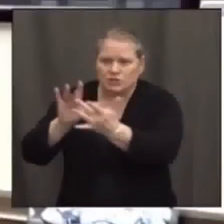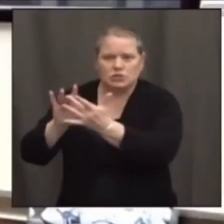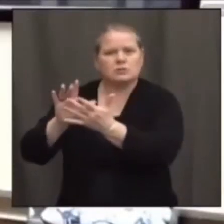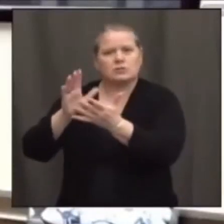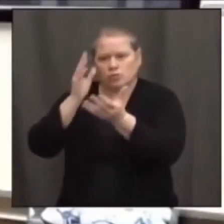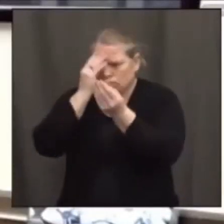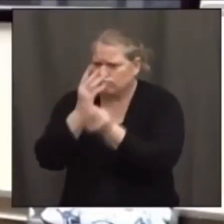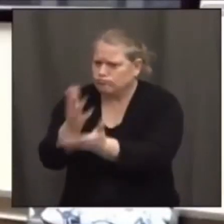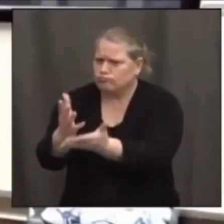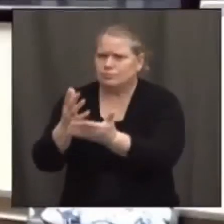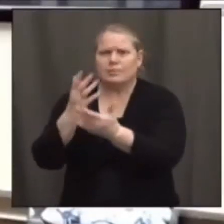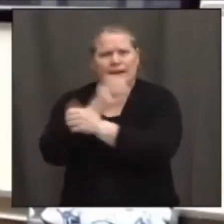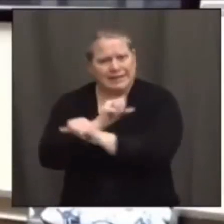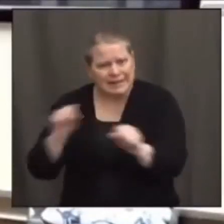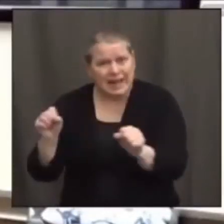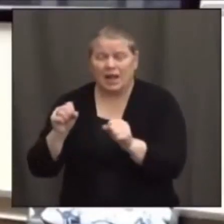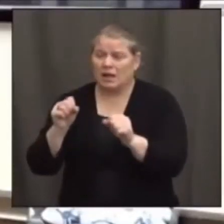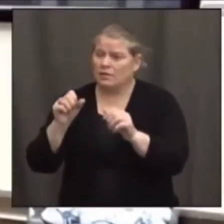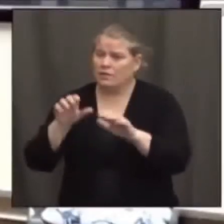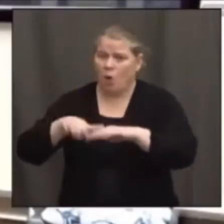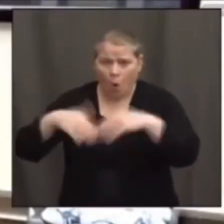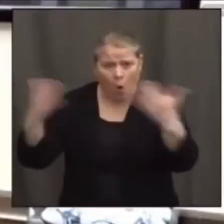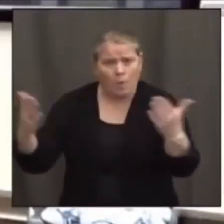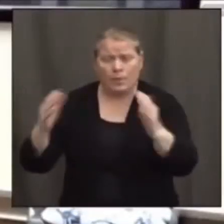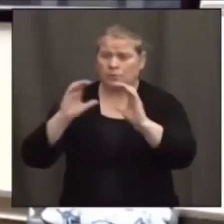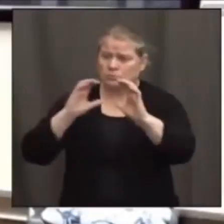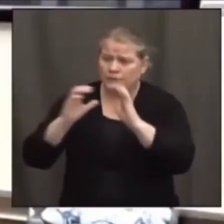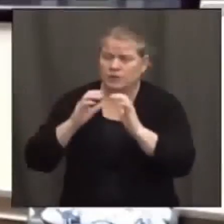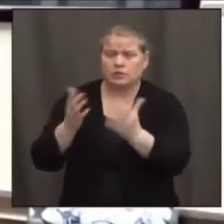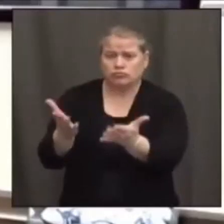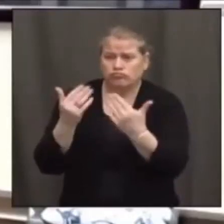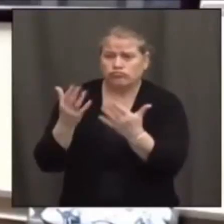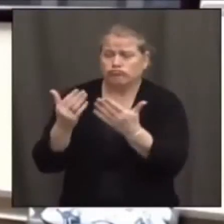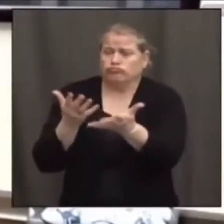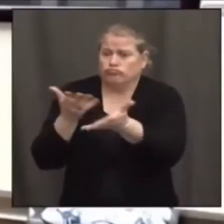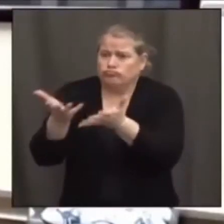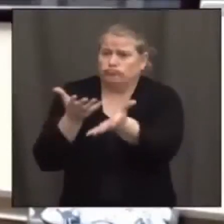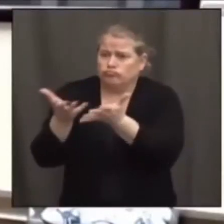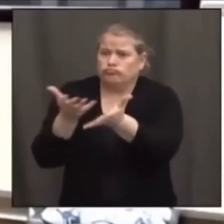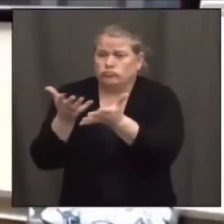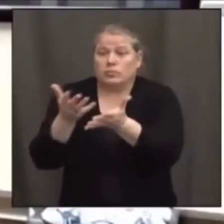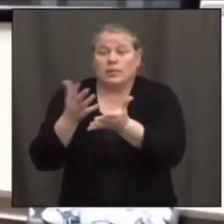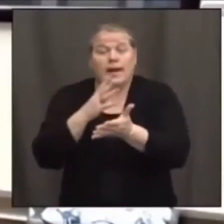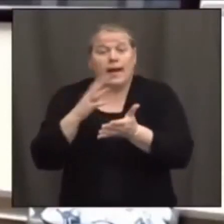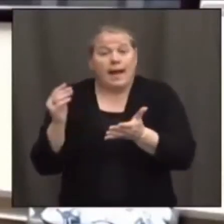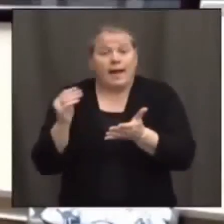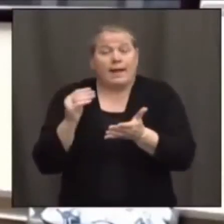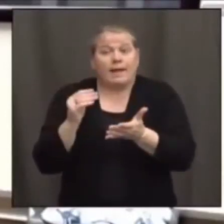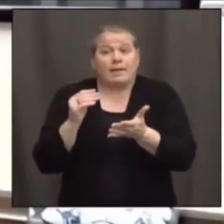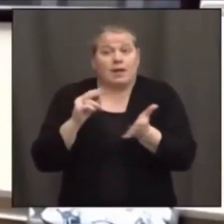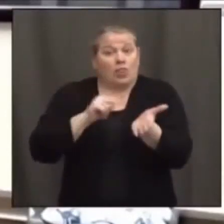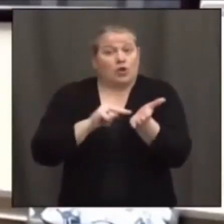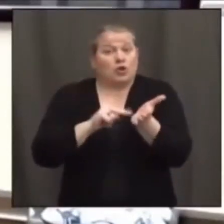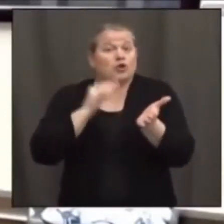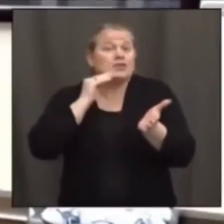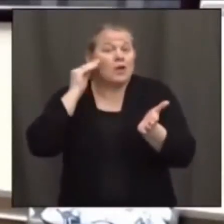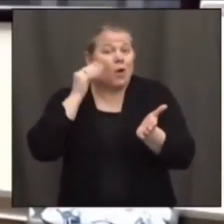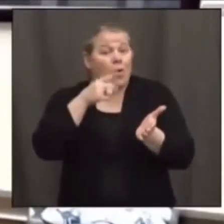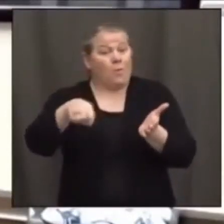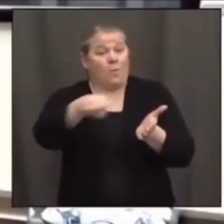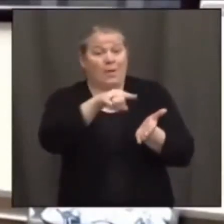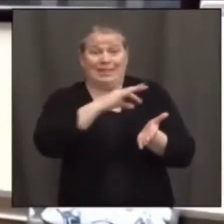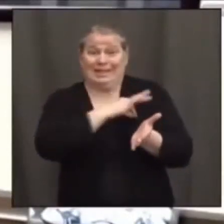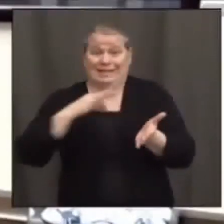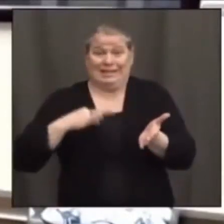safe, have the conversation. And listening to the conversation earlier about nursing homes and convincing the